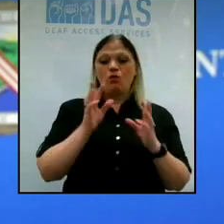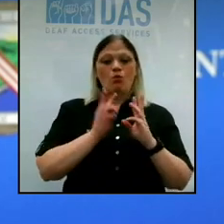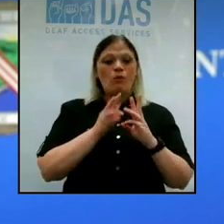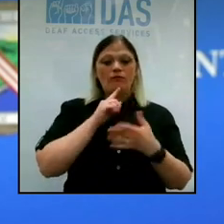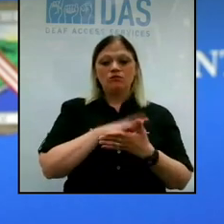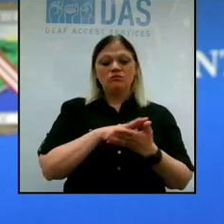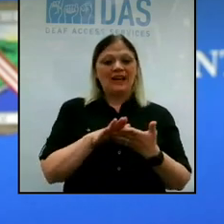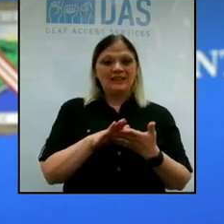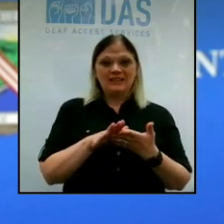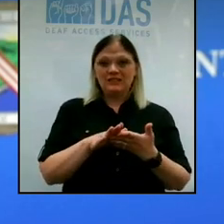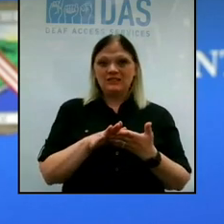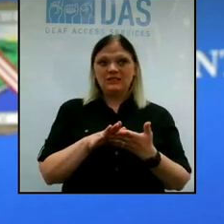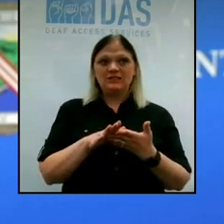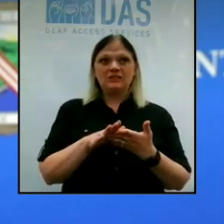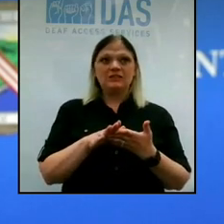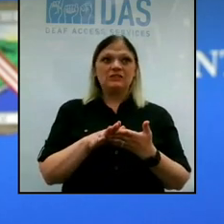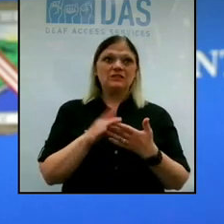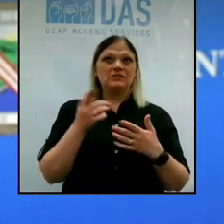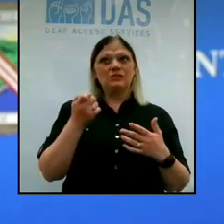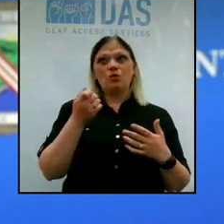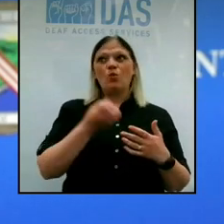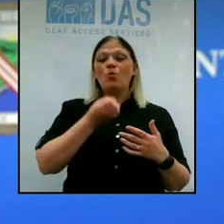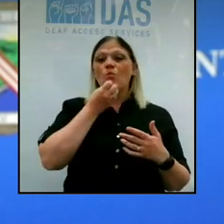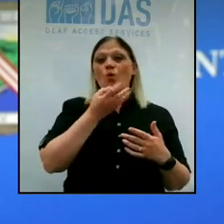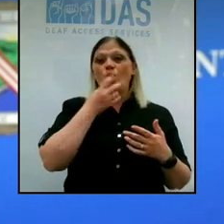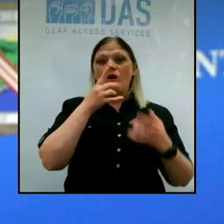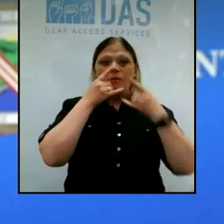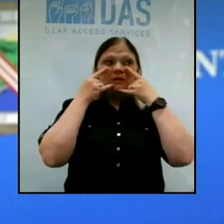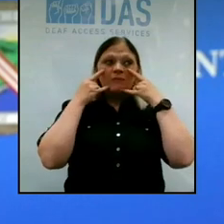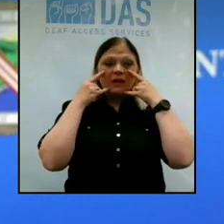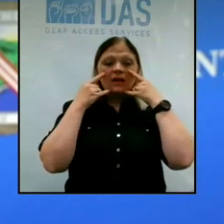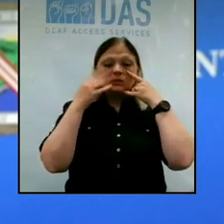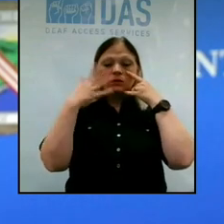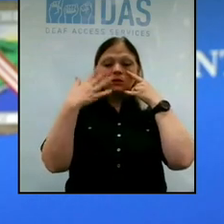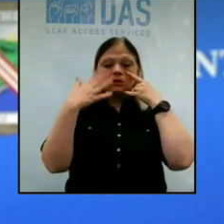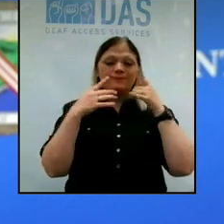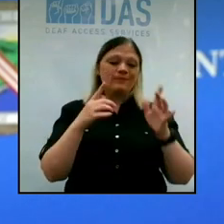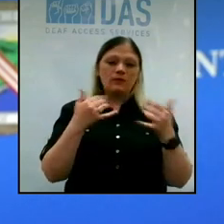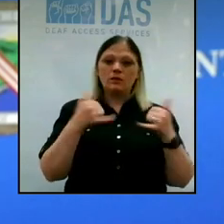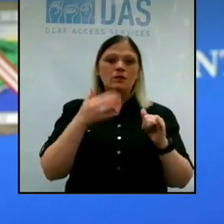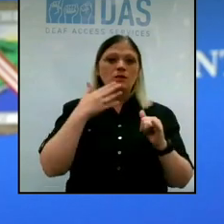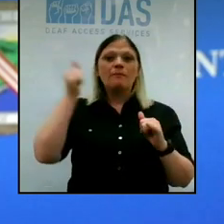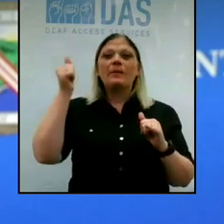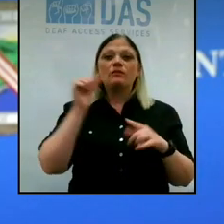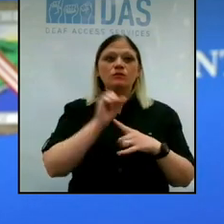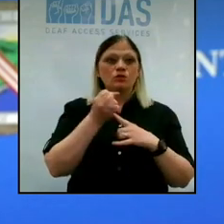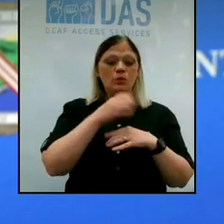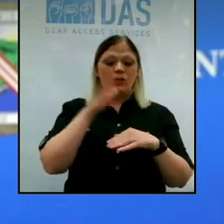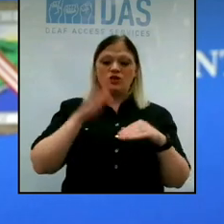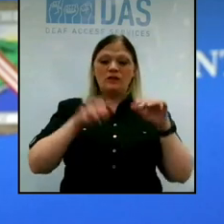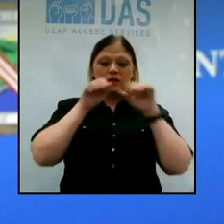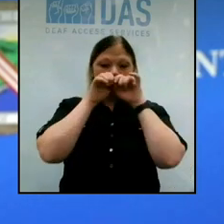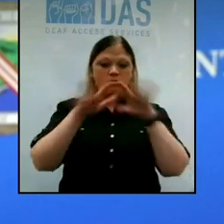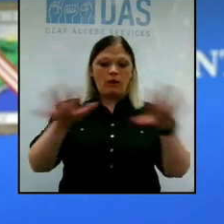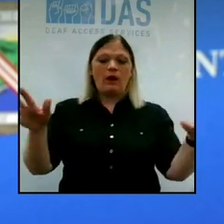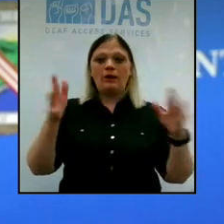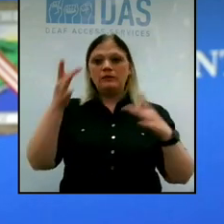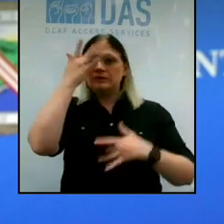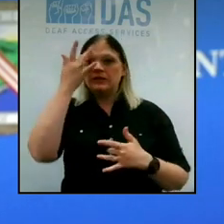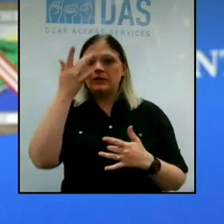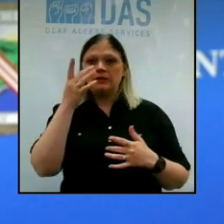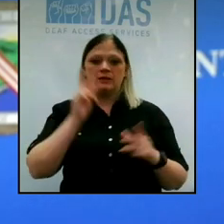is nice and you may get a little bit warm behind the mask, that's still a better situation than a huge outbreak in the community and